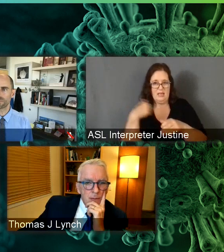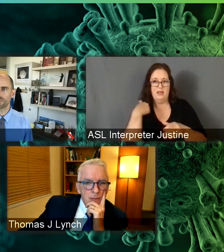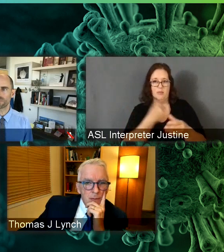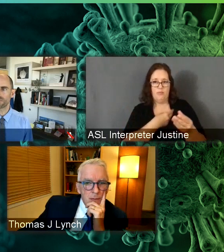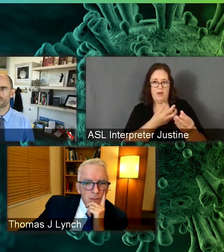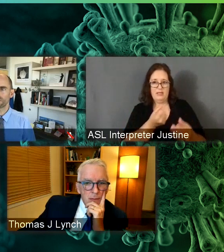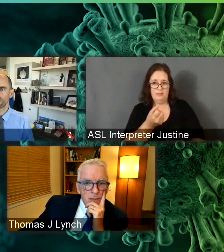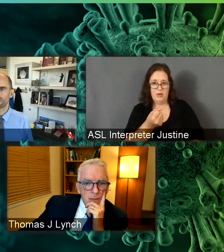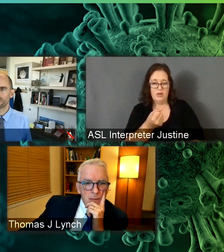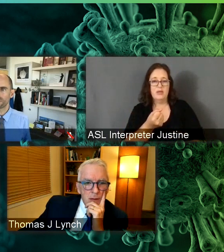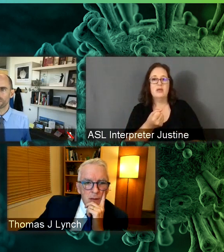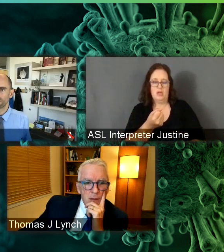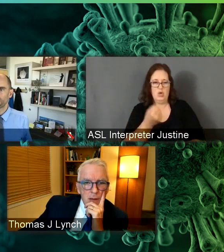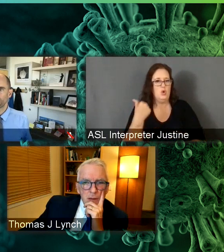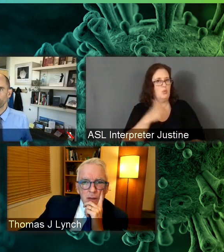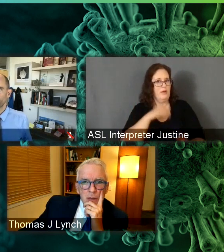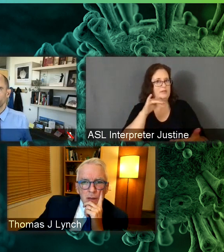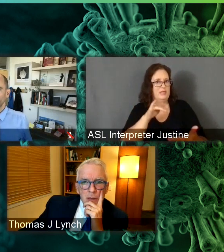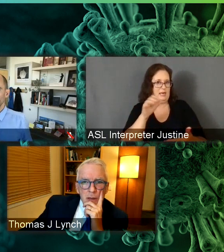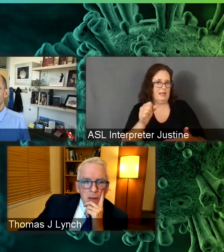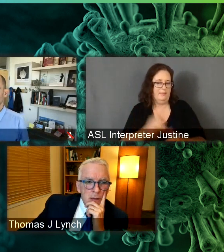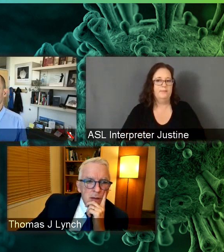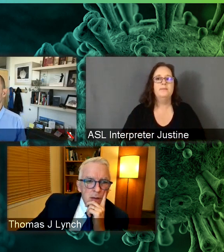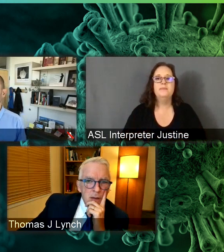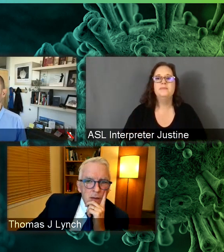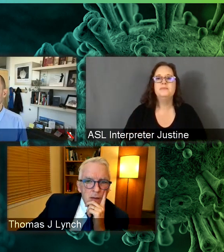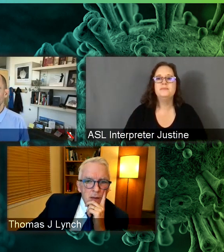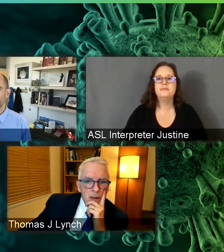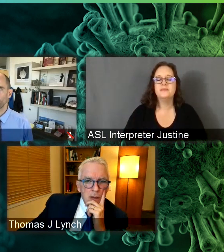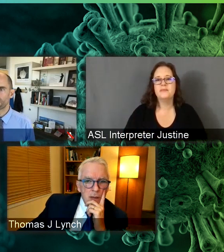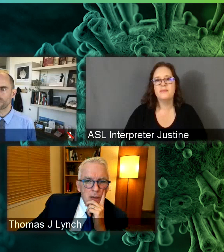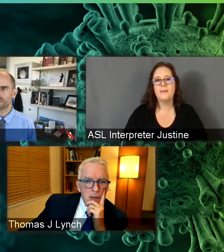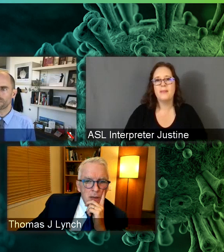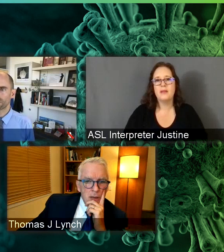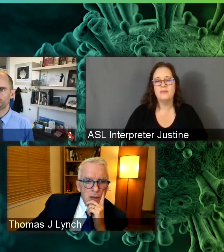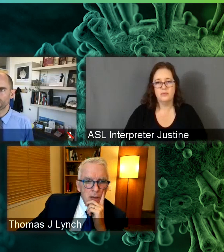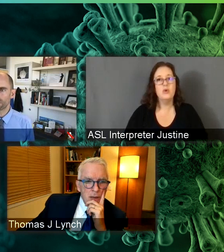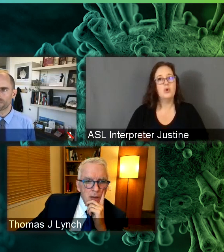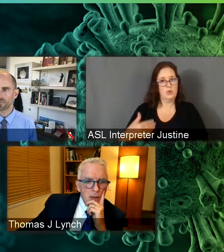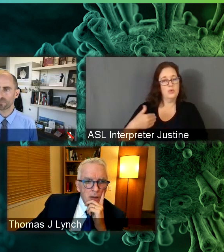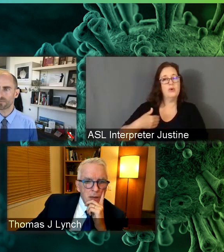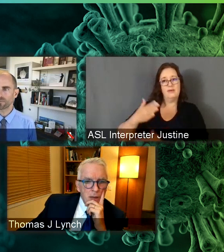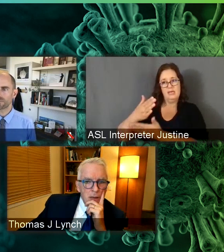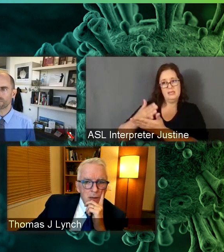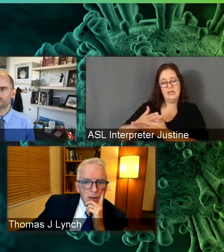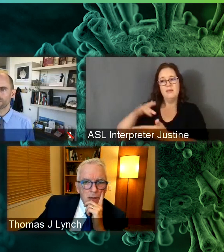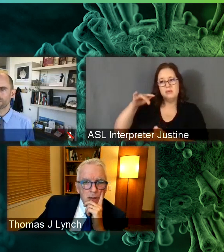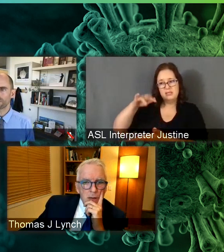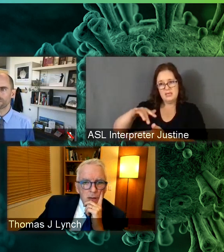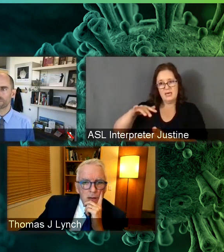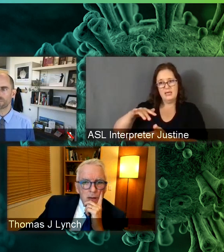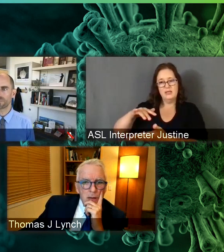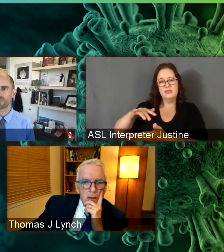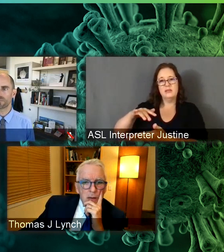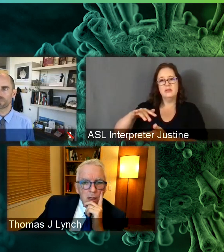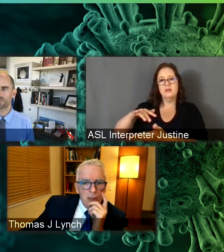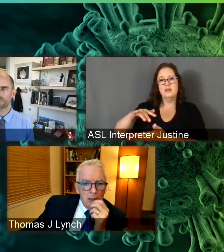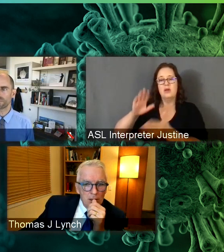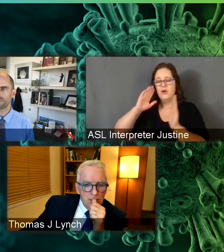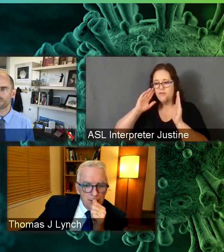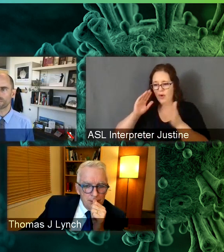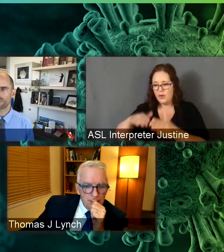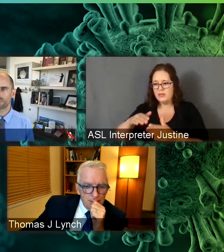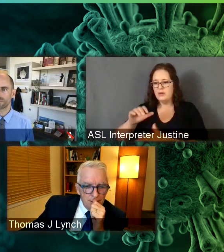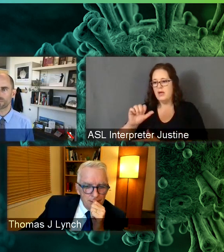I would say that the, there have been studies that have looked at antibodies basically in breast milk